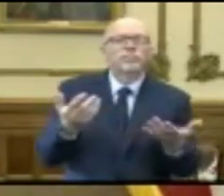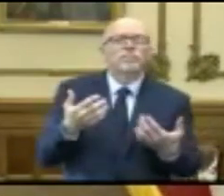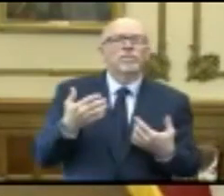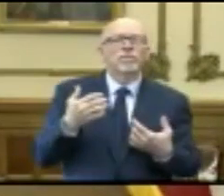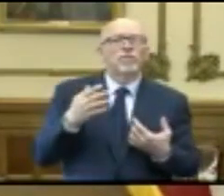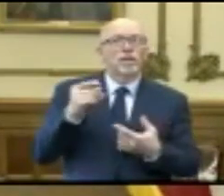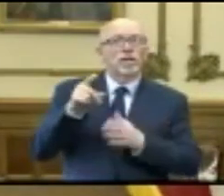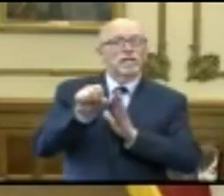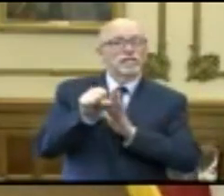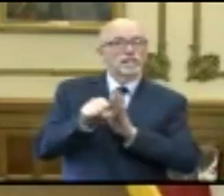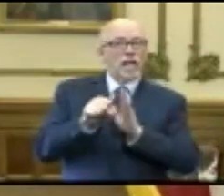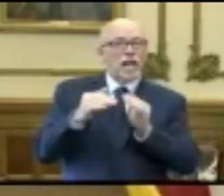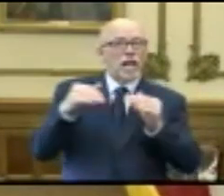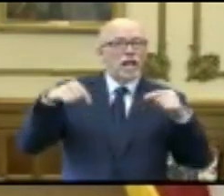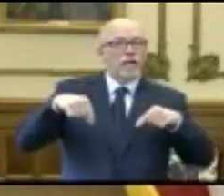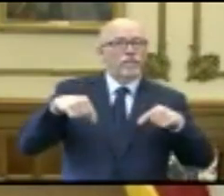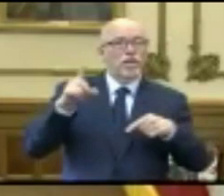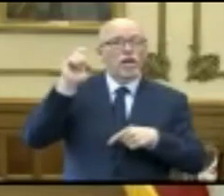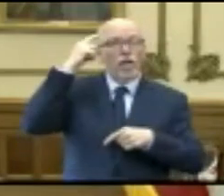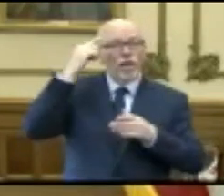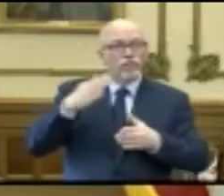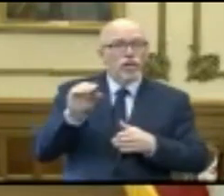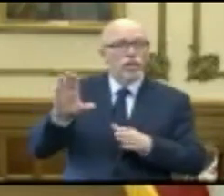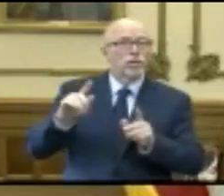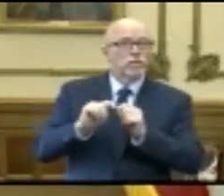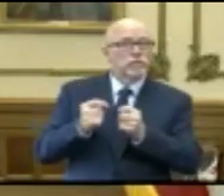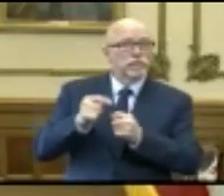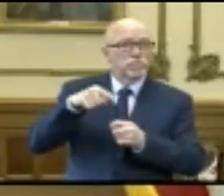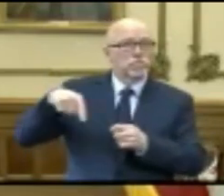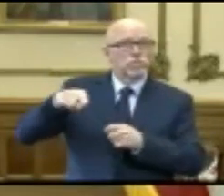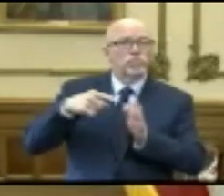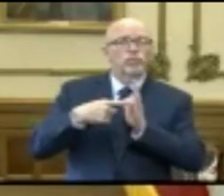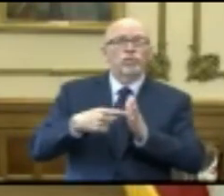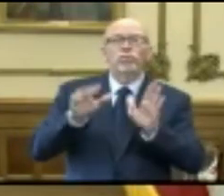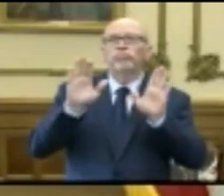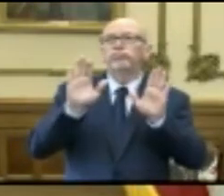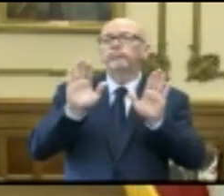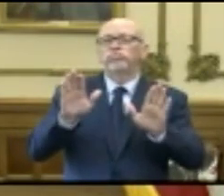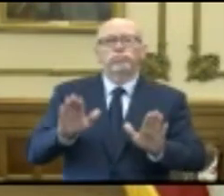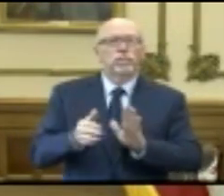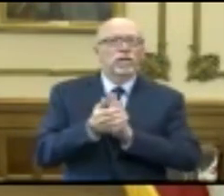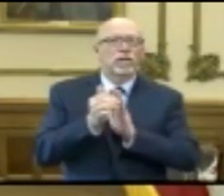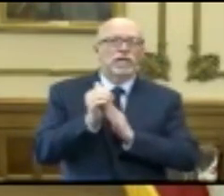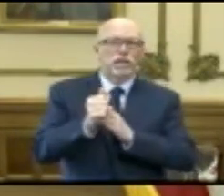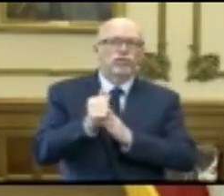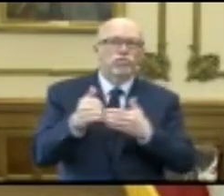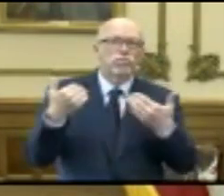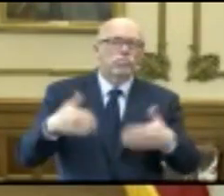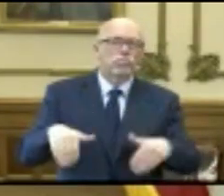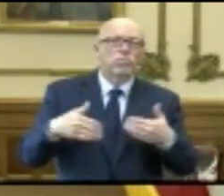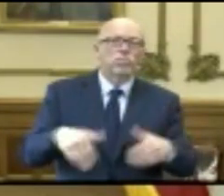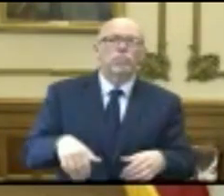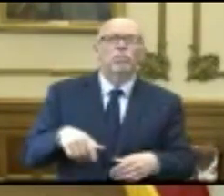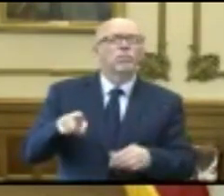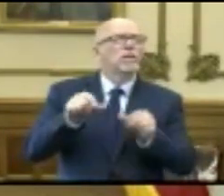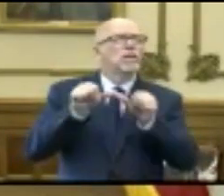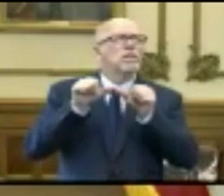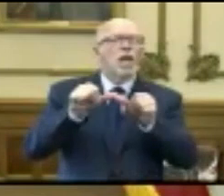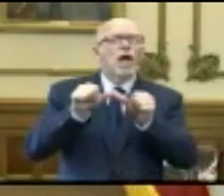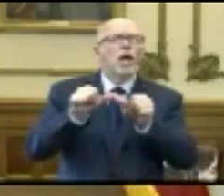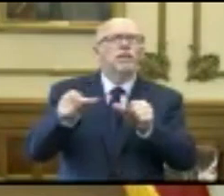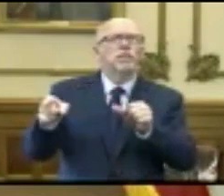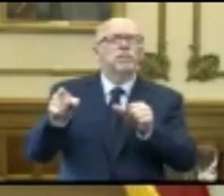at the state level here, the governor and his team have shown exceptional leadership. They've been in constant, regular,